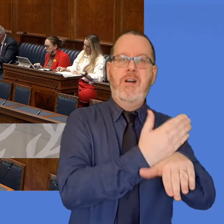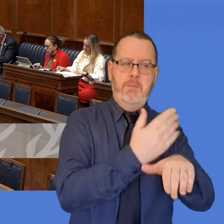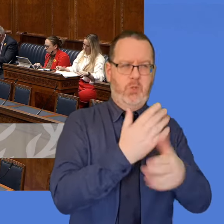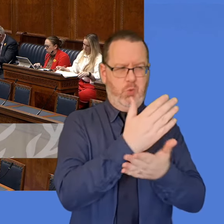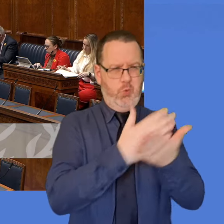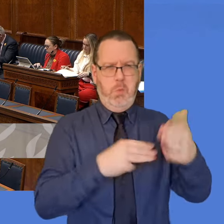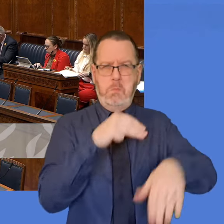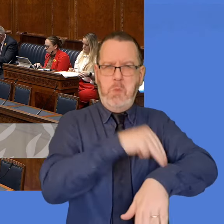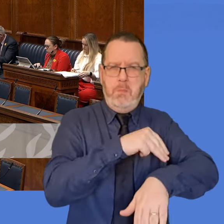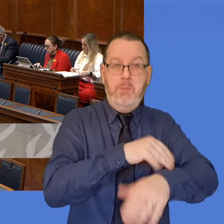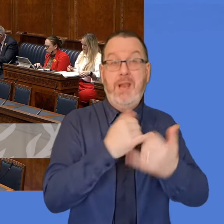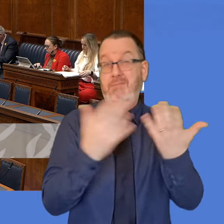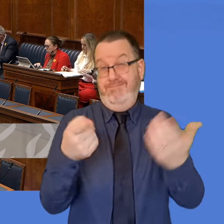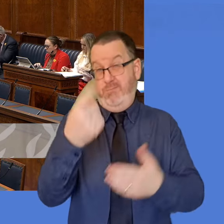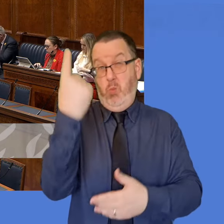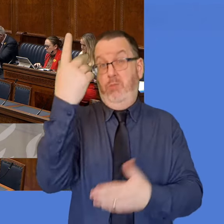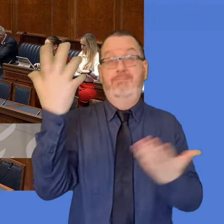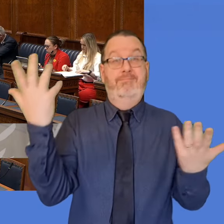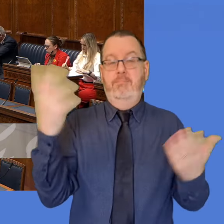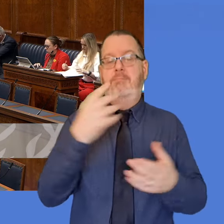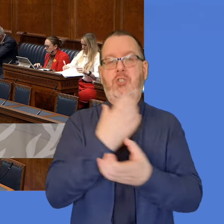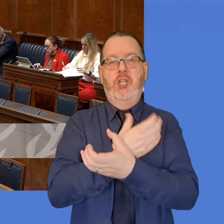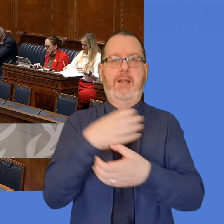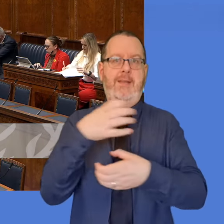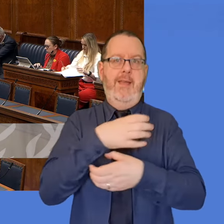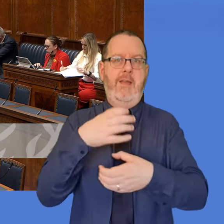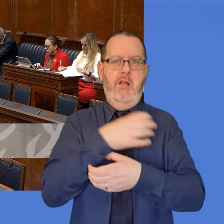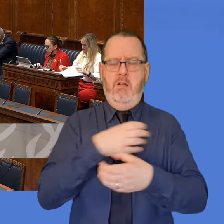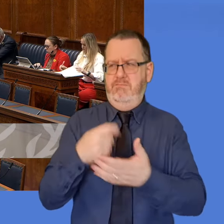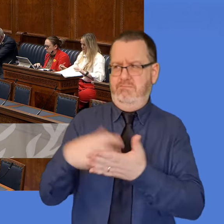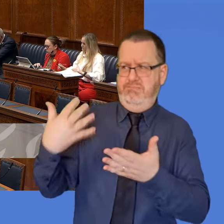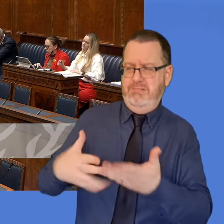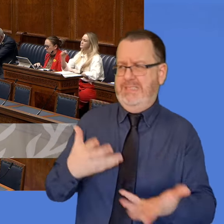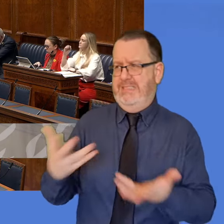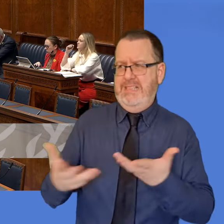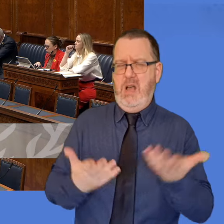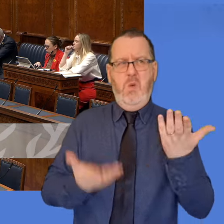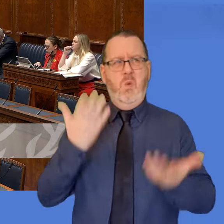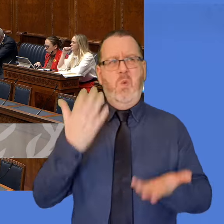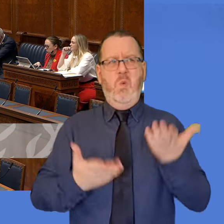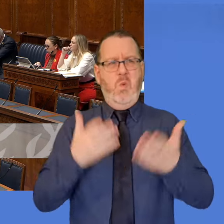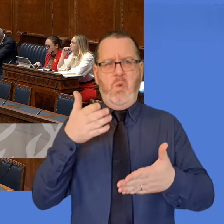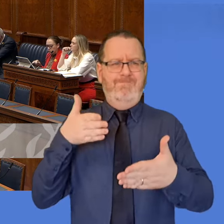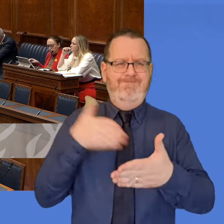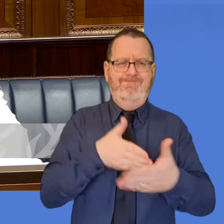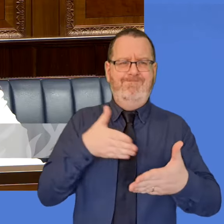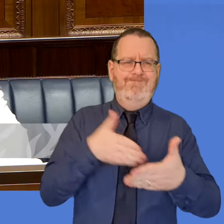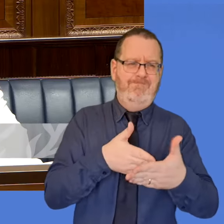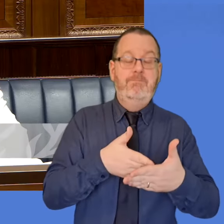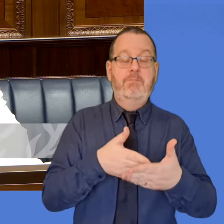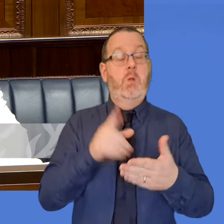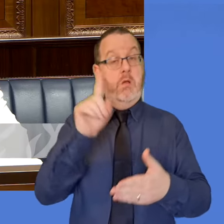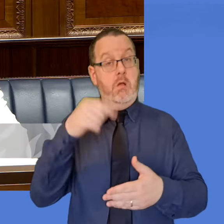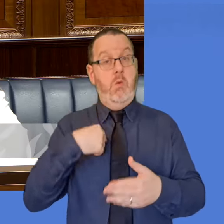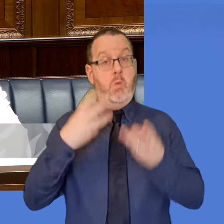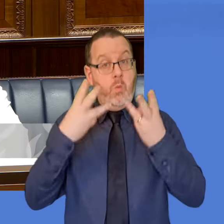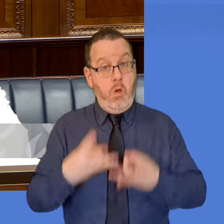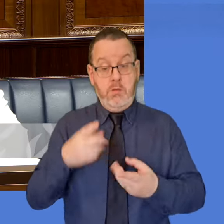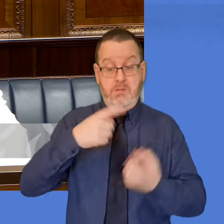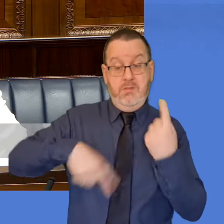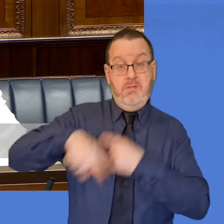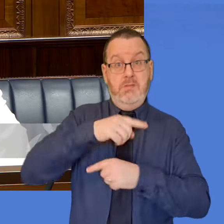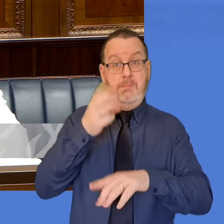identified childcare as one of those barriers and I am very keen that that is an issue that this executive addresses.